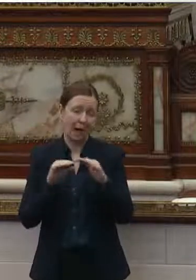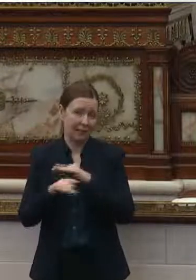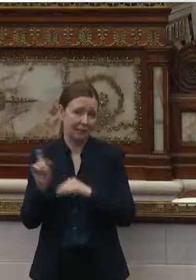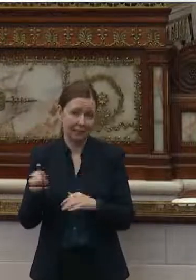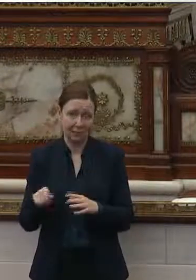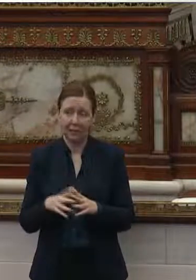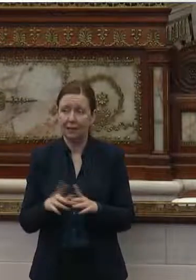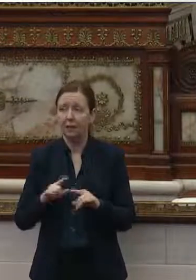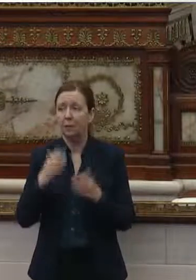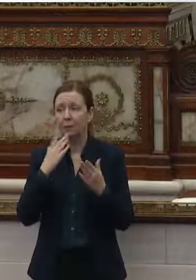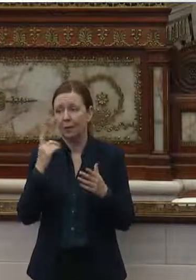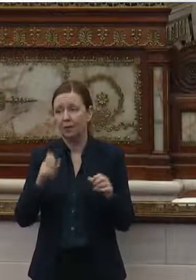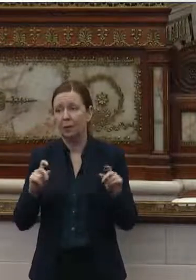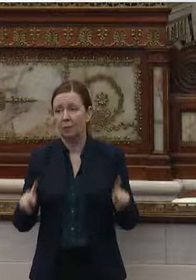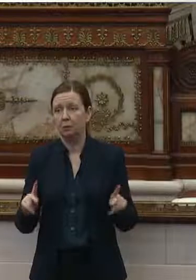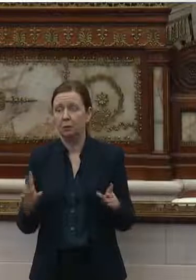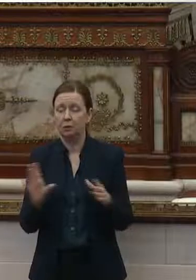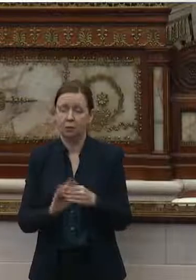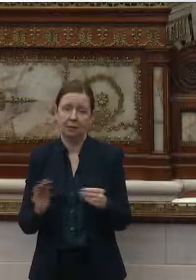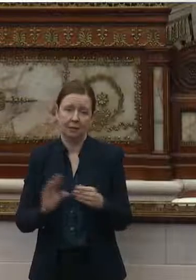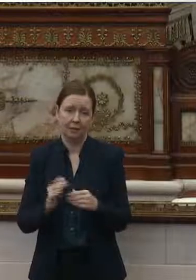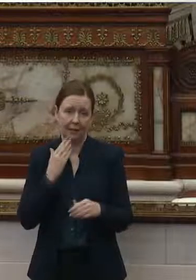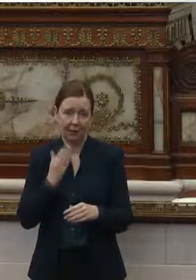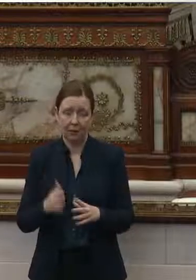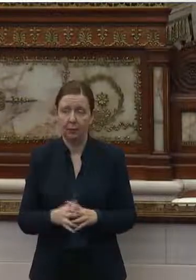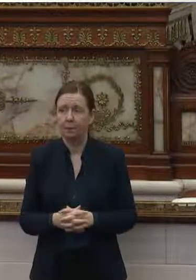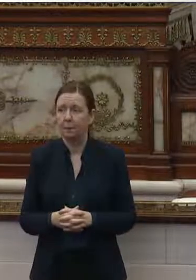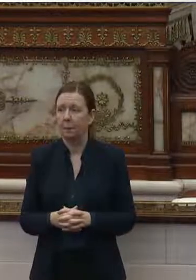I thank you for the opportunity to testify.